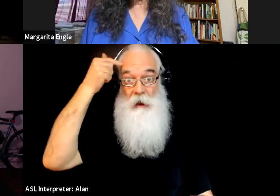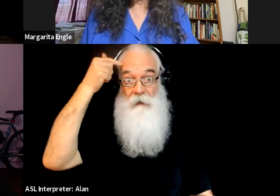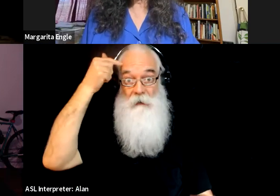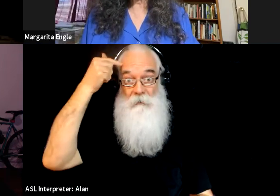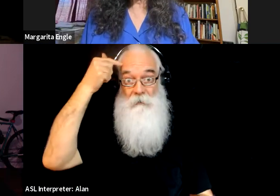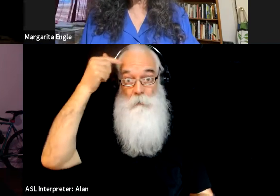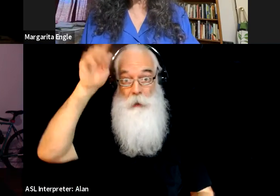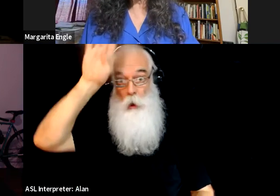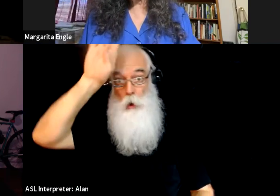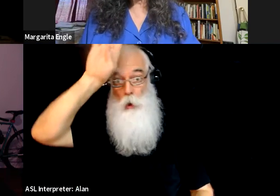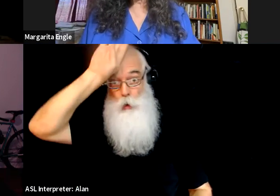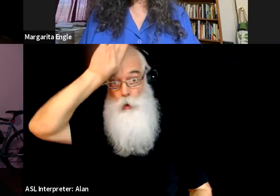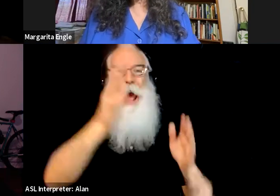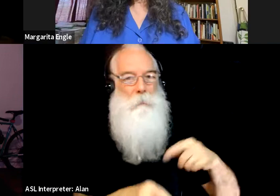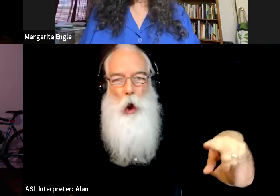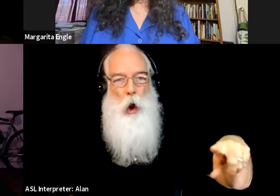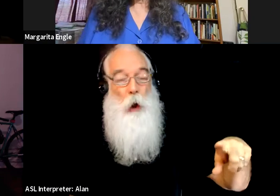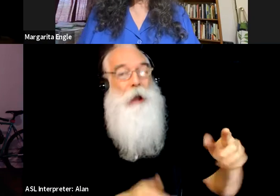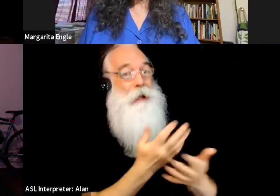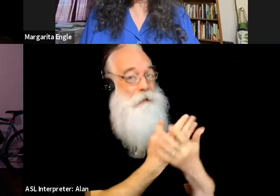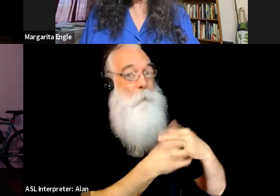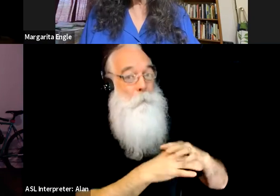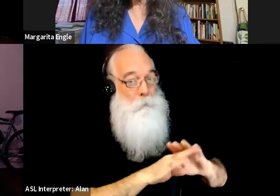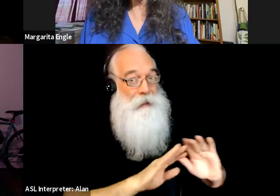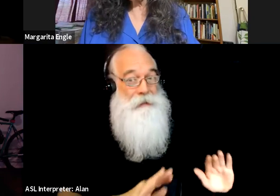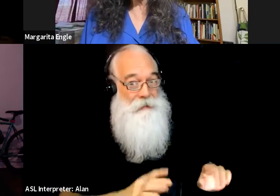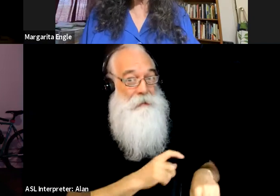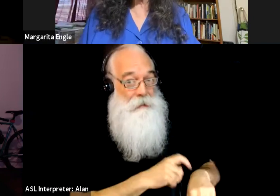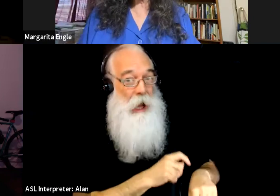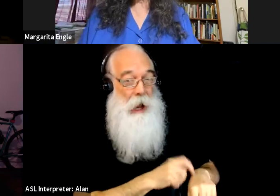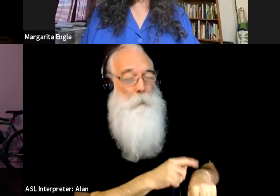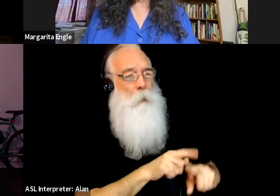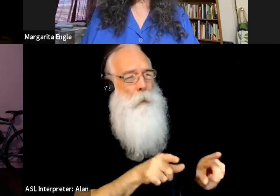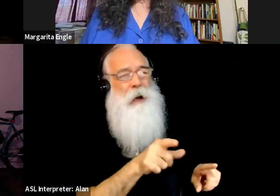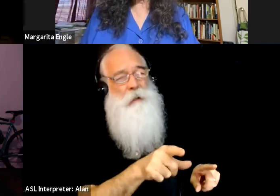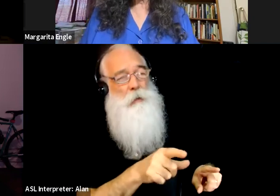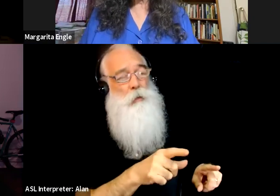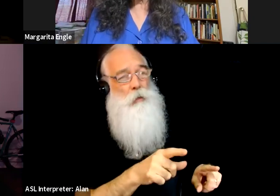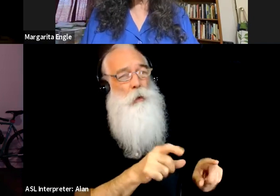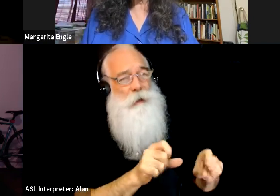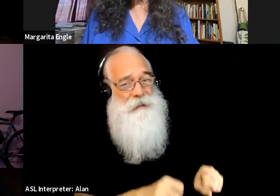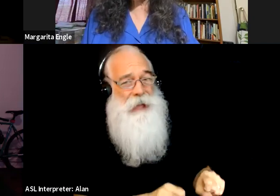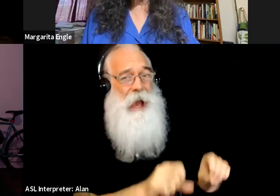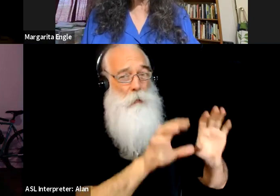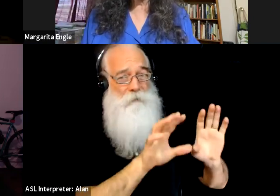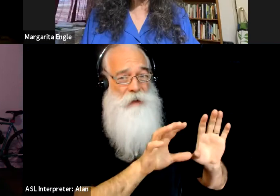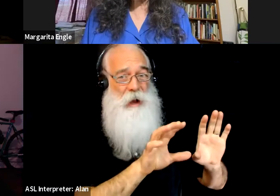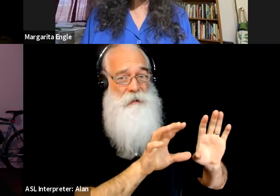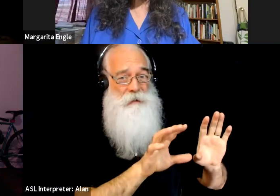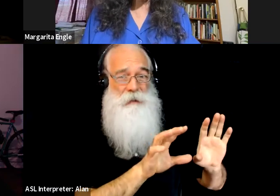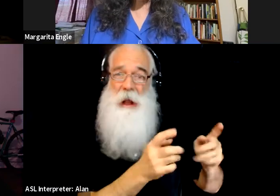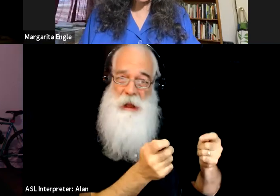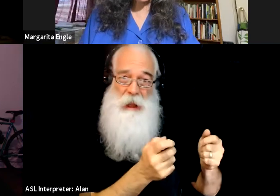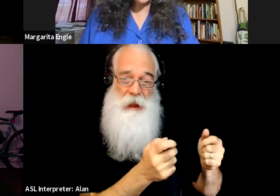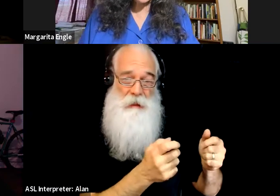during peacetime, um, basically to go hungry because the Soviet Union had collapsed and